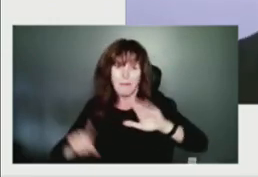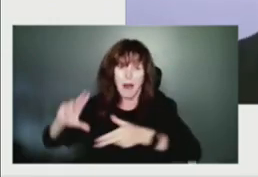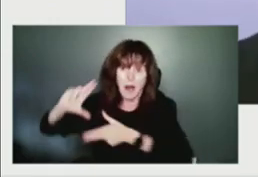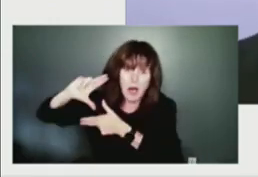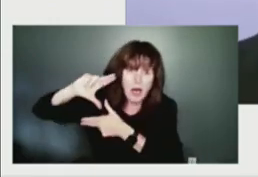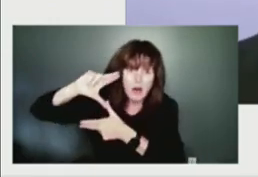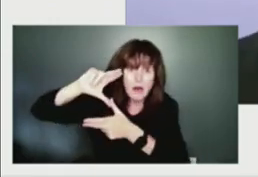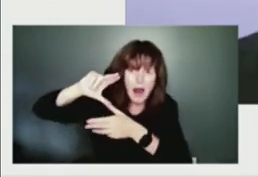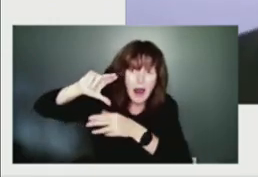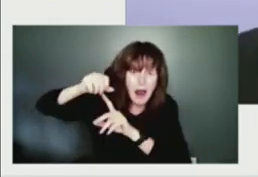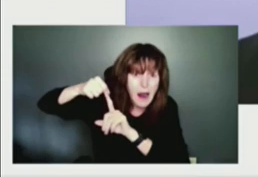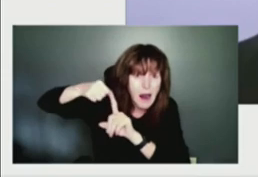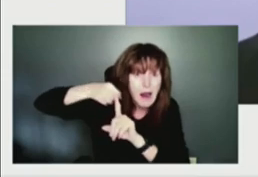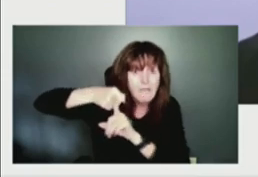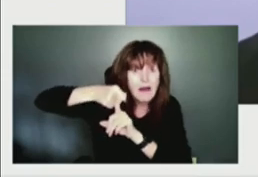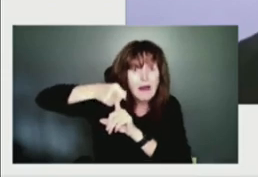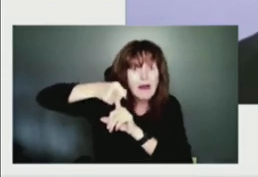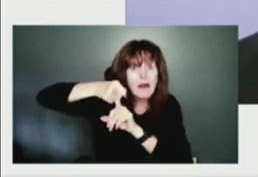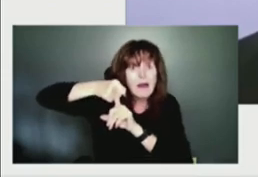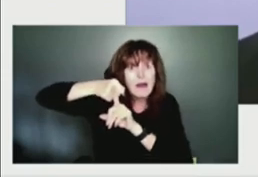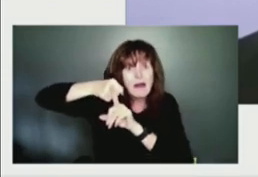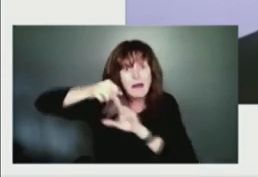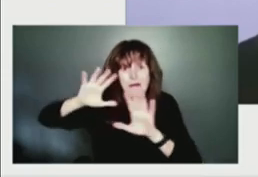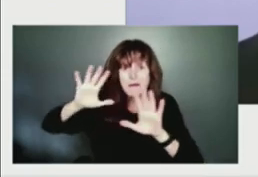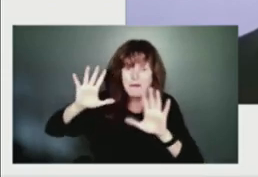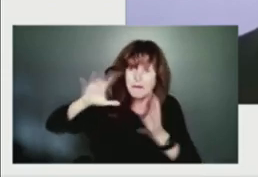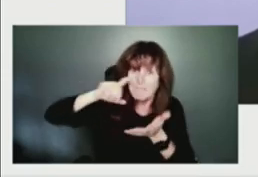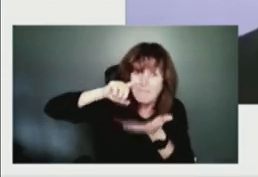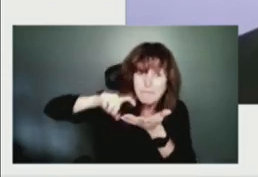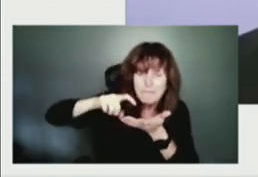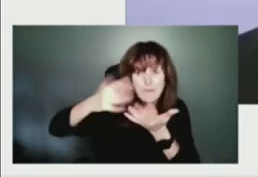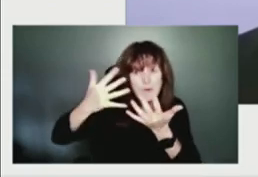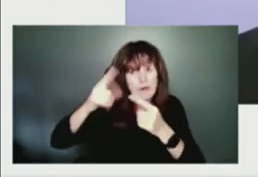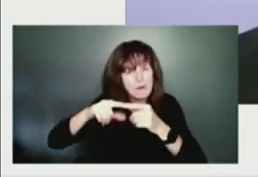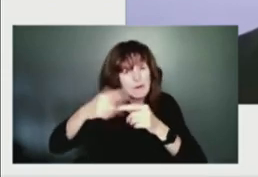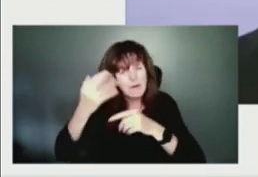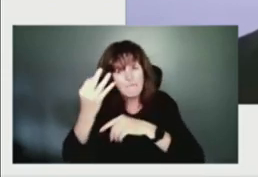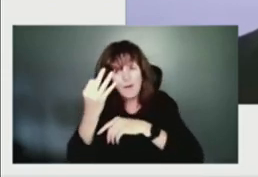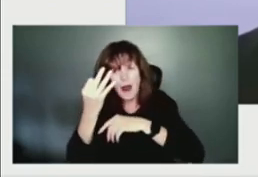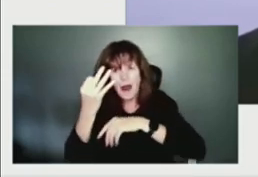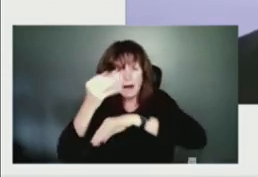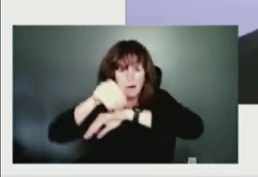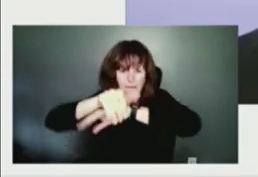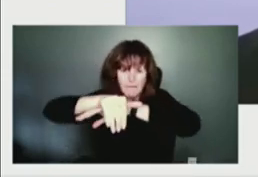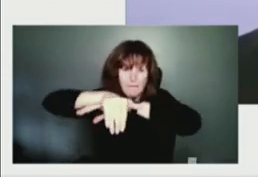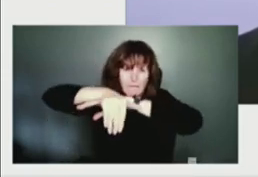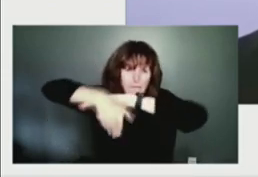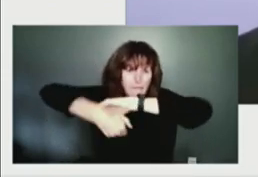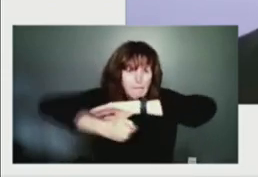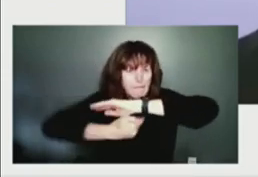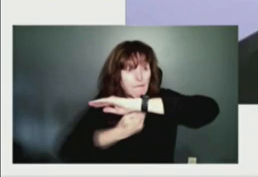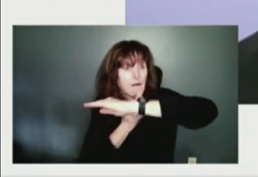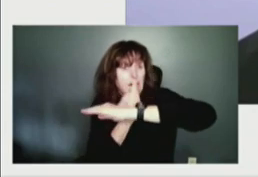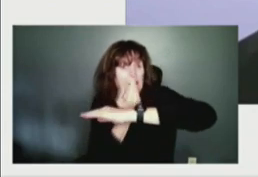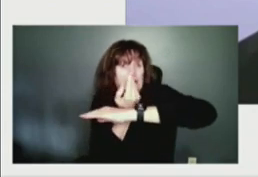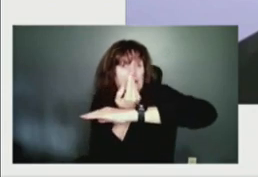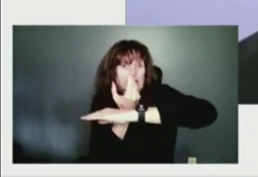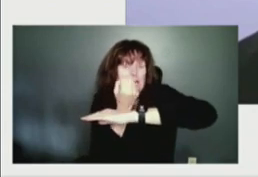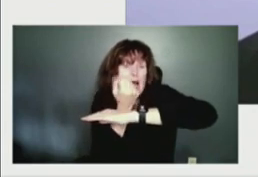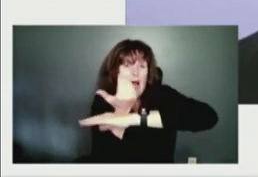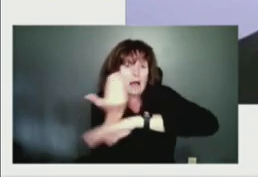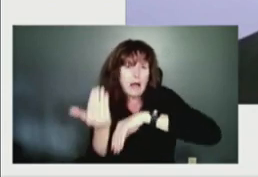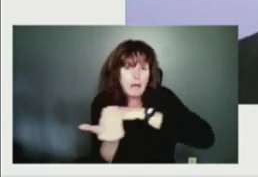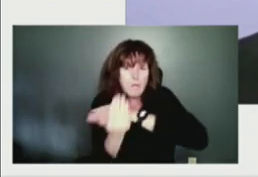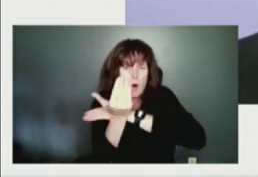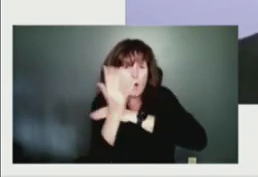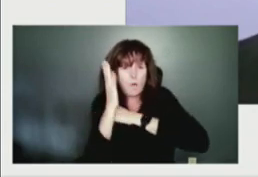Friday evening into the overnight hours, which will probably be the worst, and then into Saturday morning as